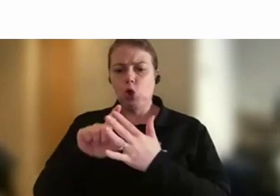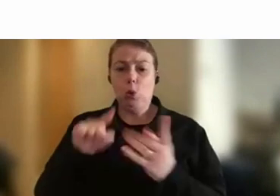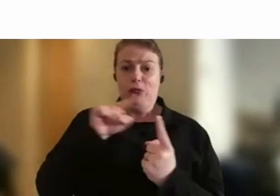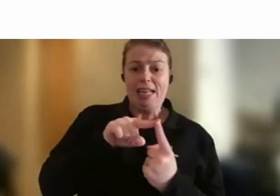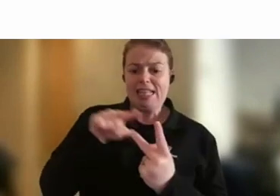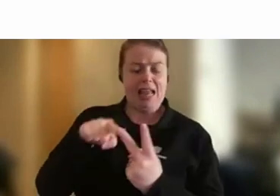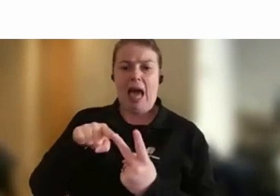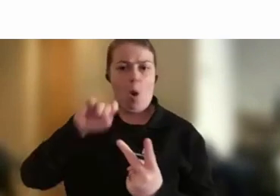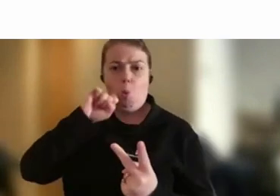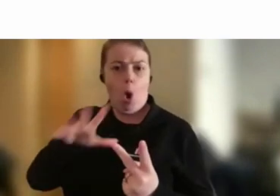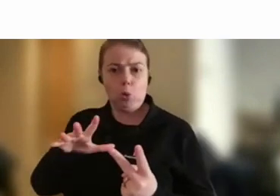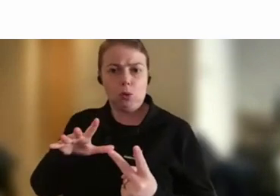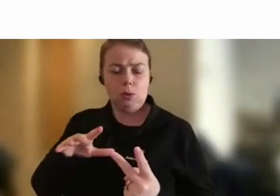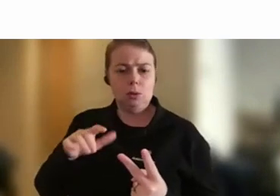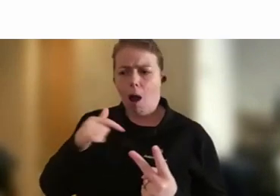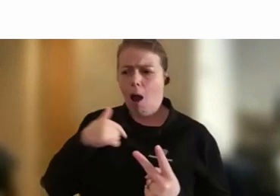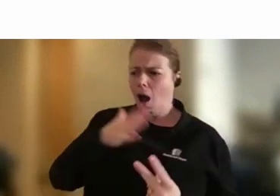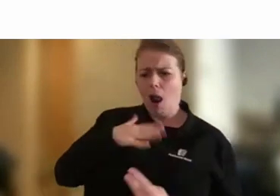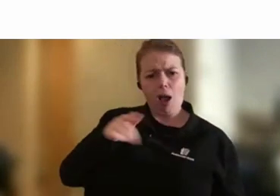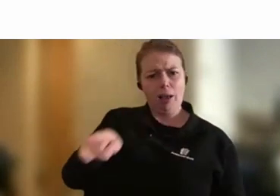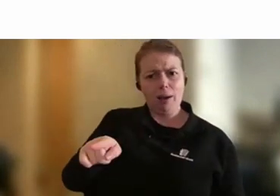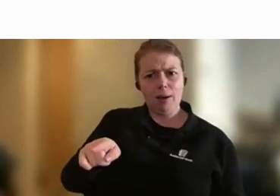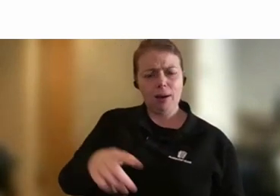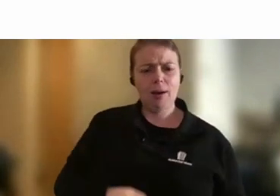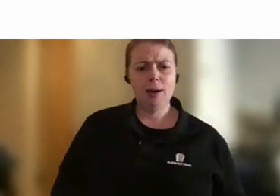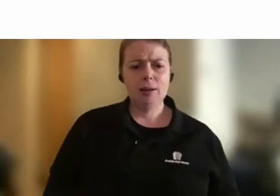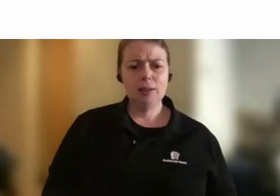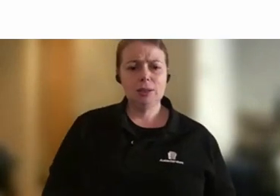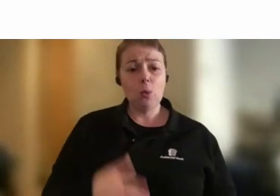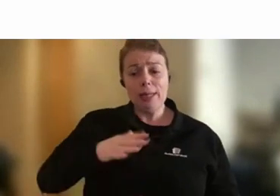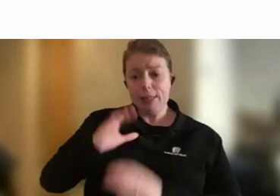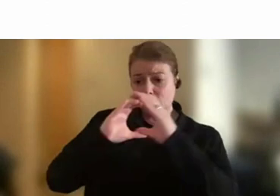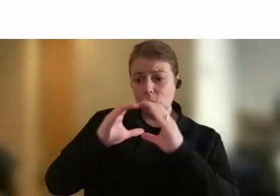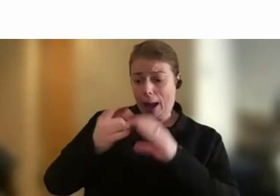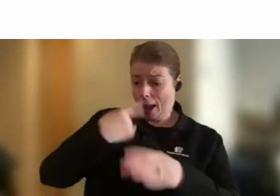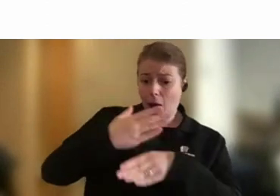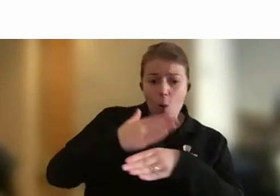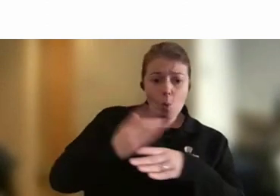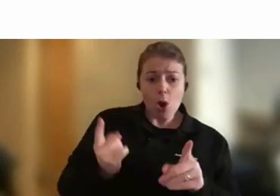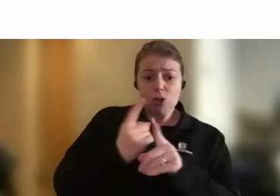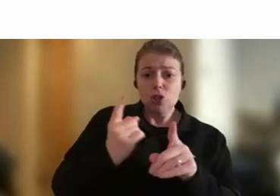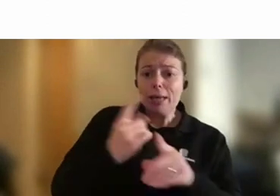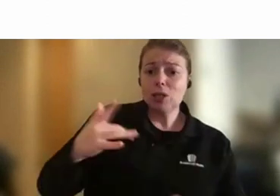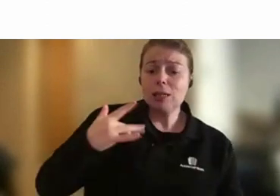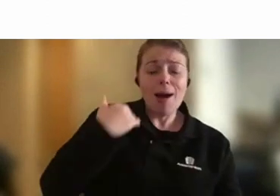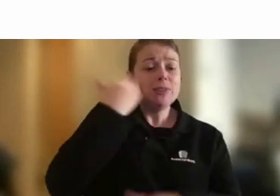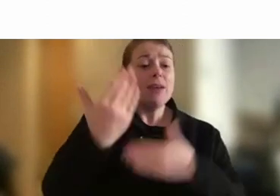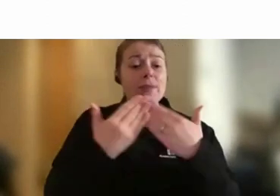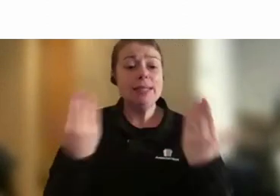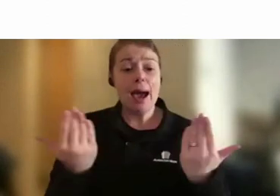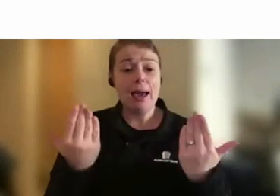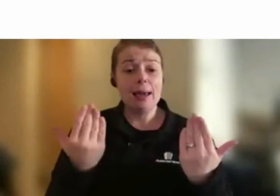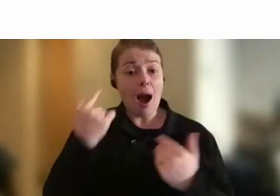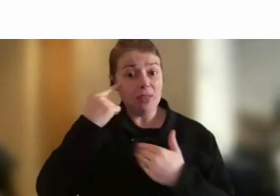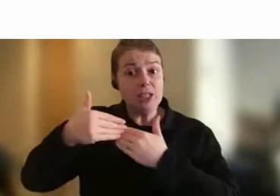admiration of. So I think that how we communicate, how our work changes lives every single day is something that would be really attractive to Gen Z.